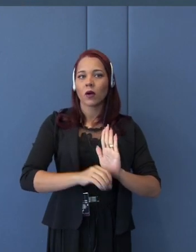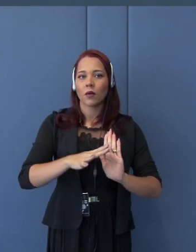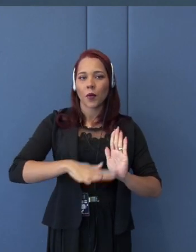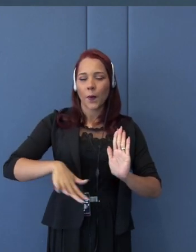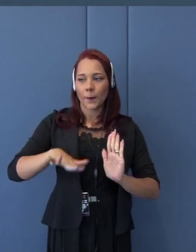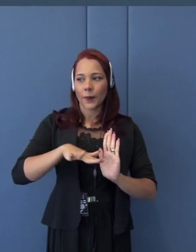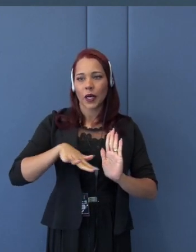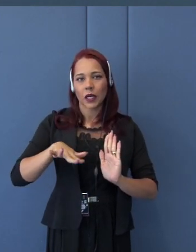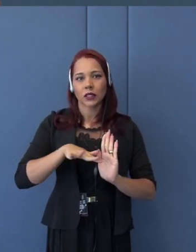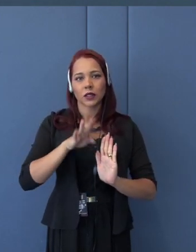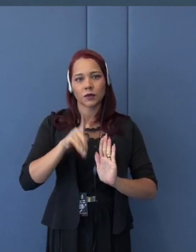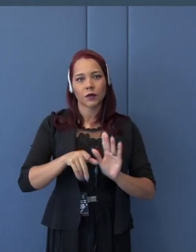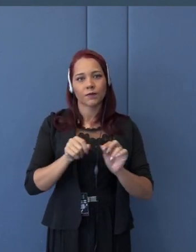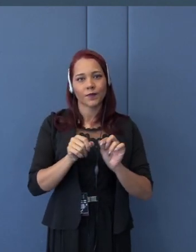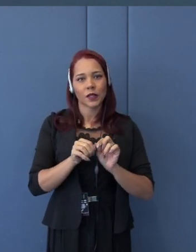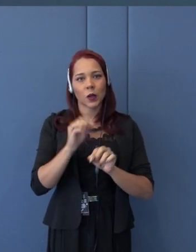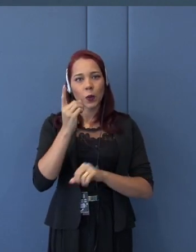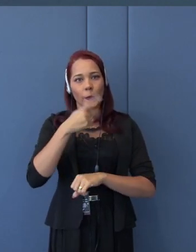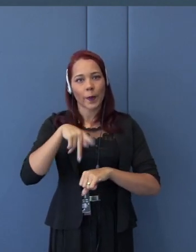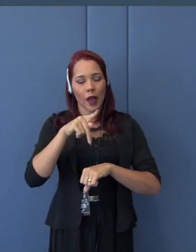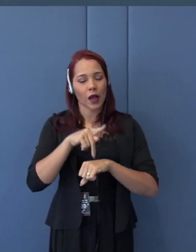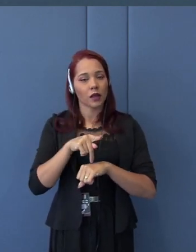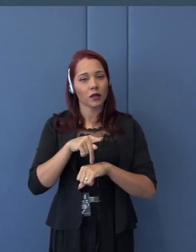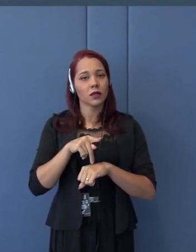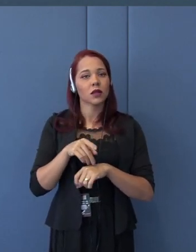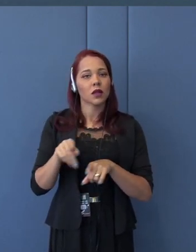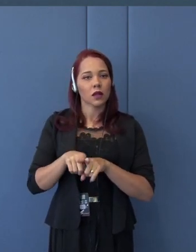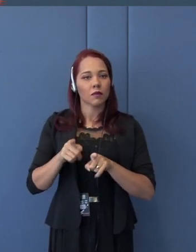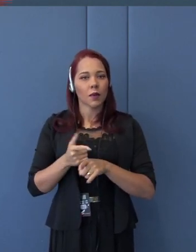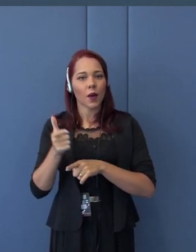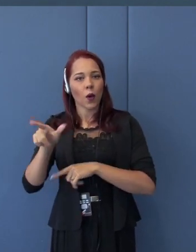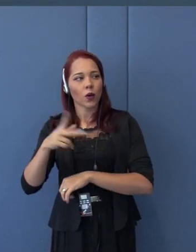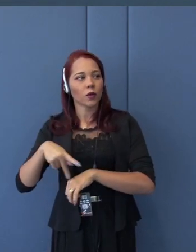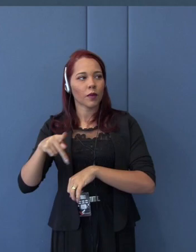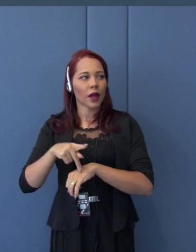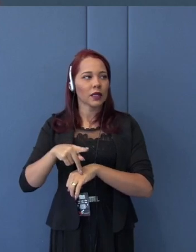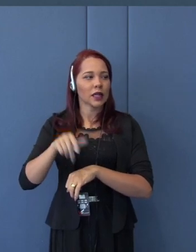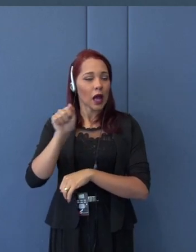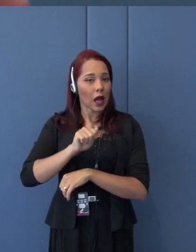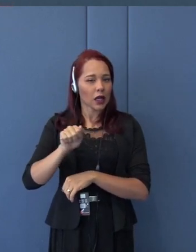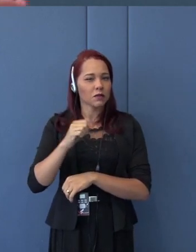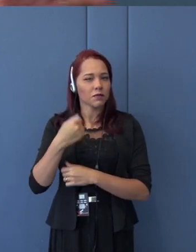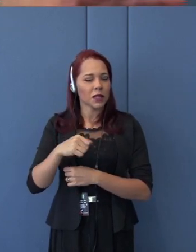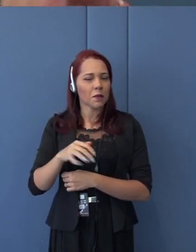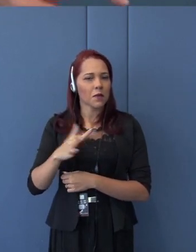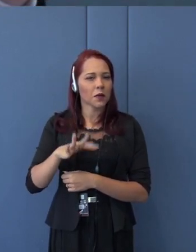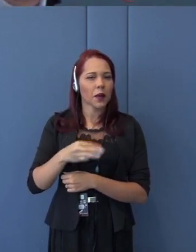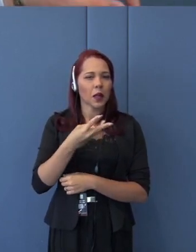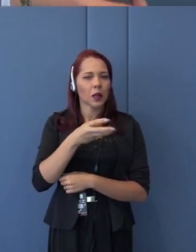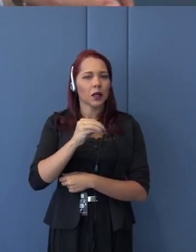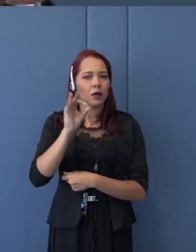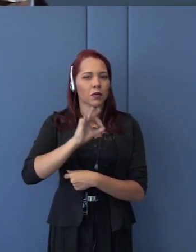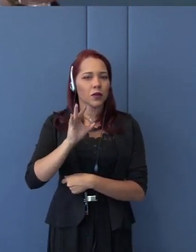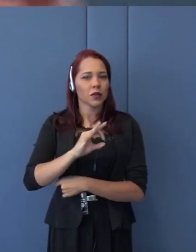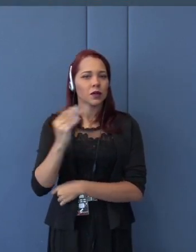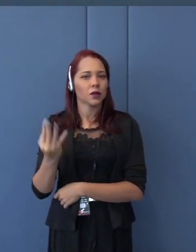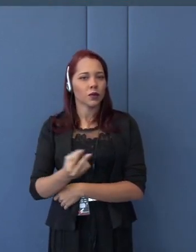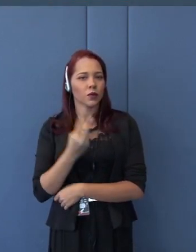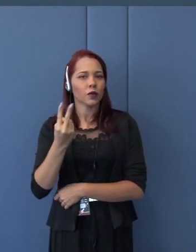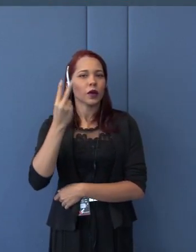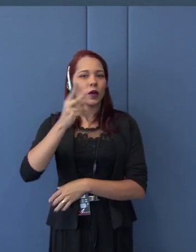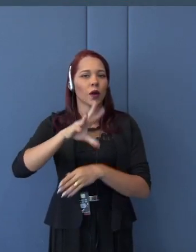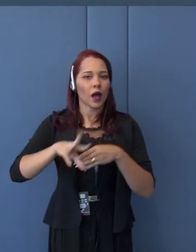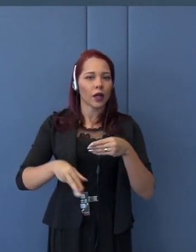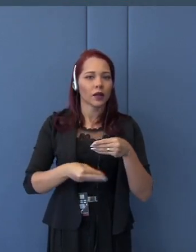another country within ASEAN, there should be 40% of values added in the respective countries of